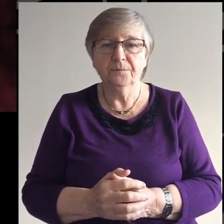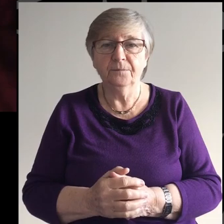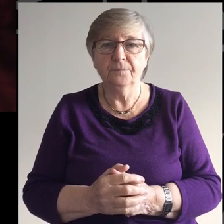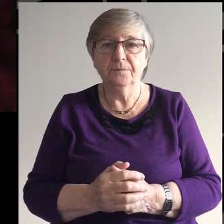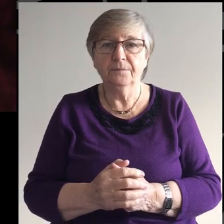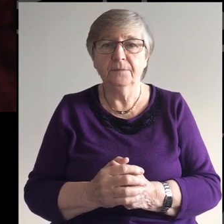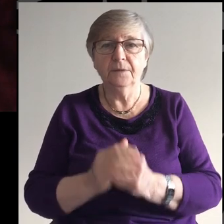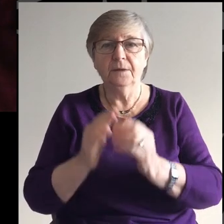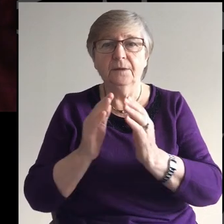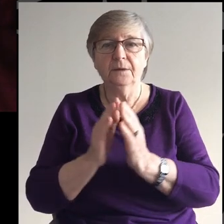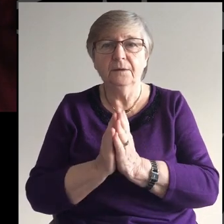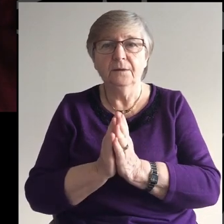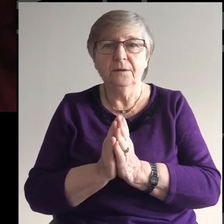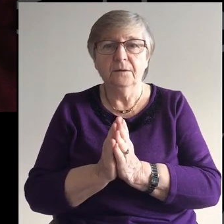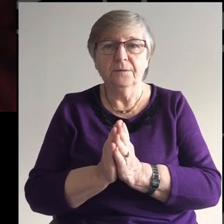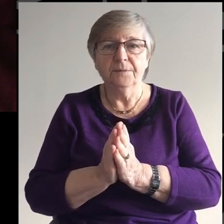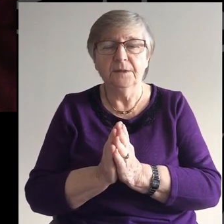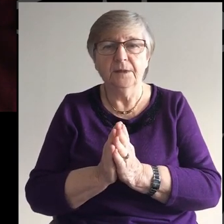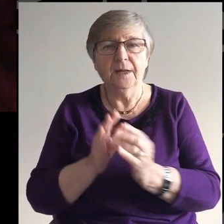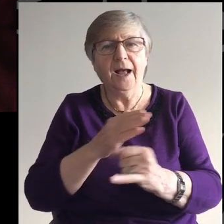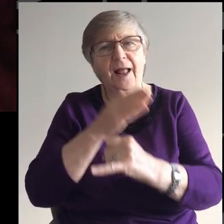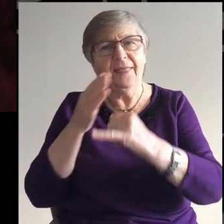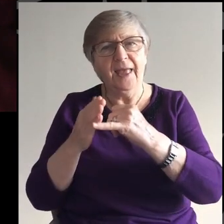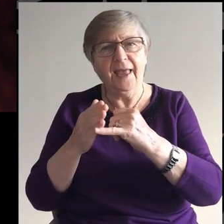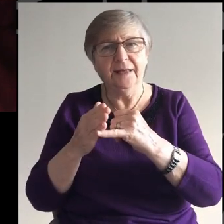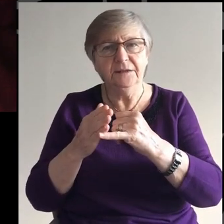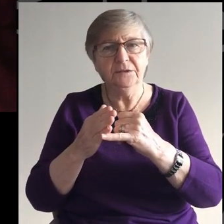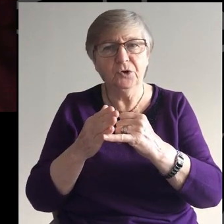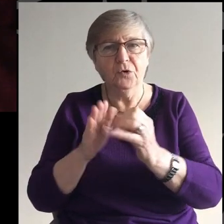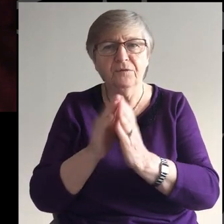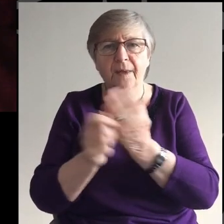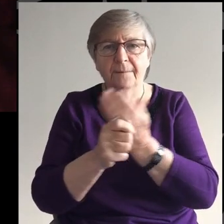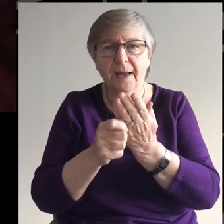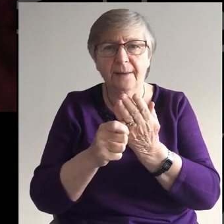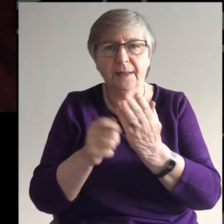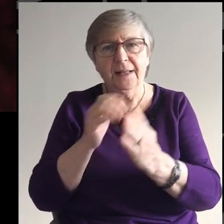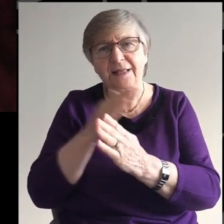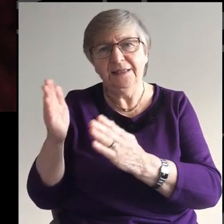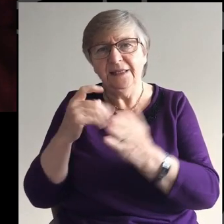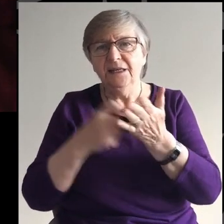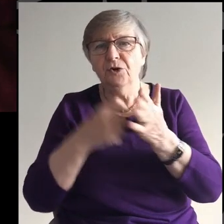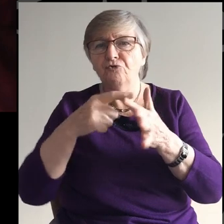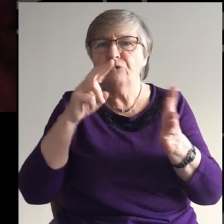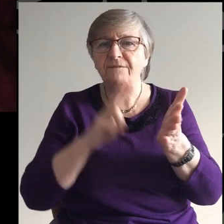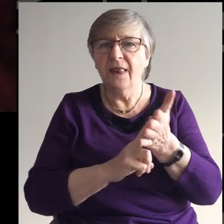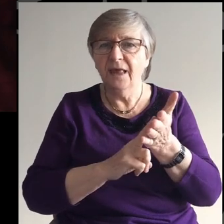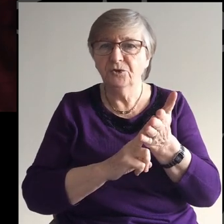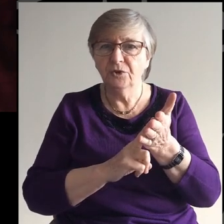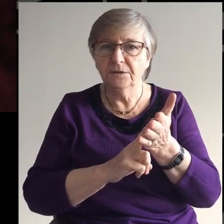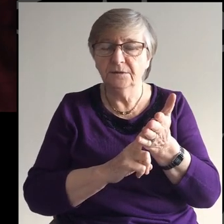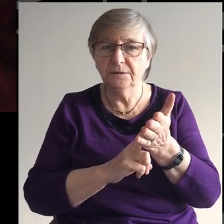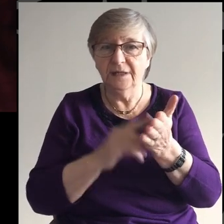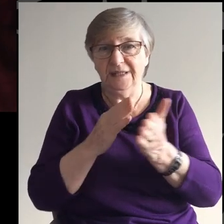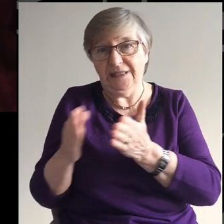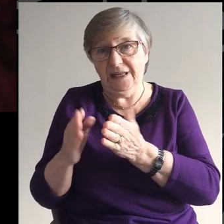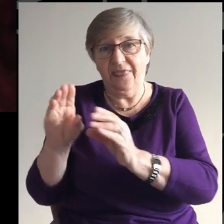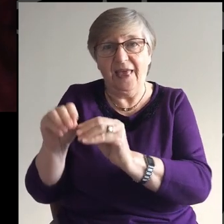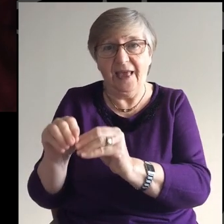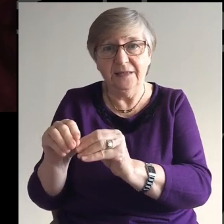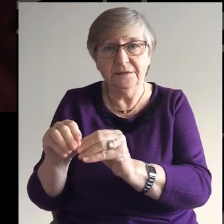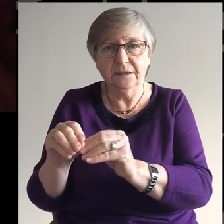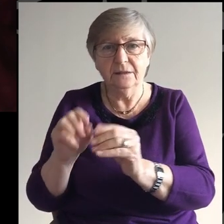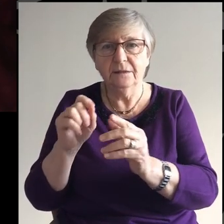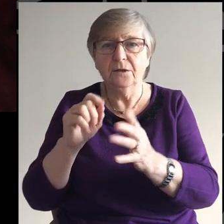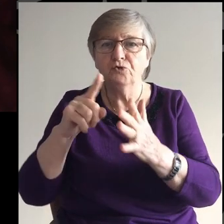Right towards the end of Scripture, not just in the final book of Revelation, but towards the very end of that book. And the apostle